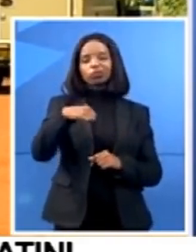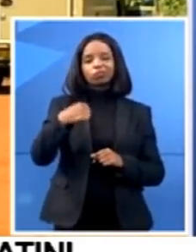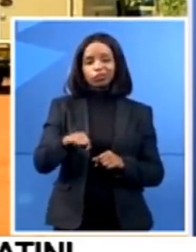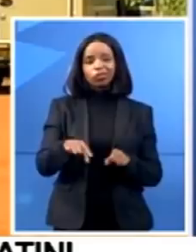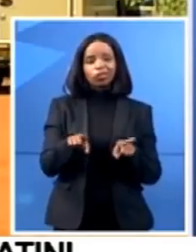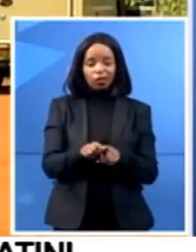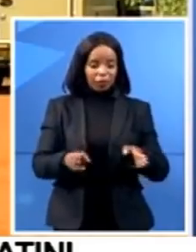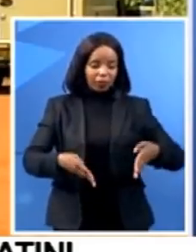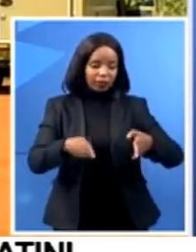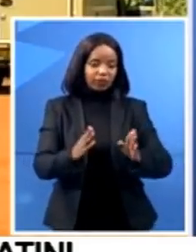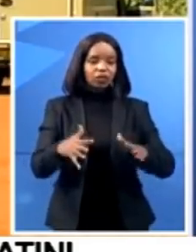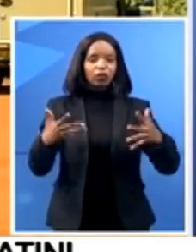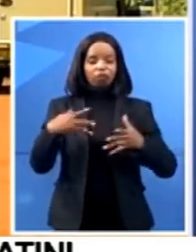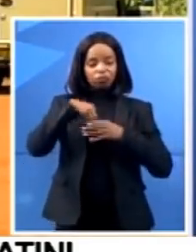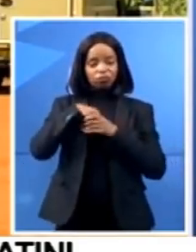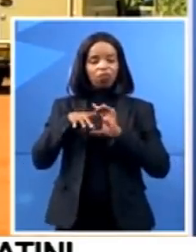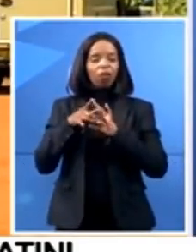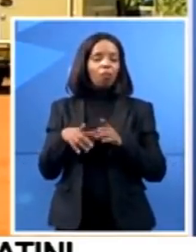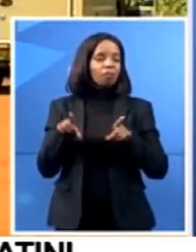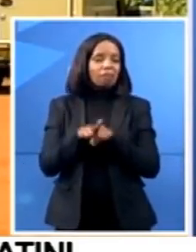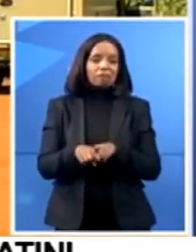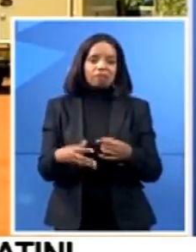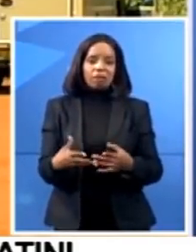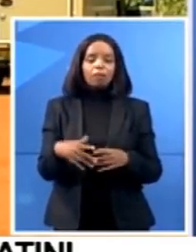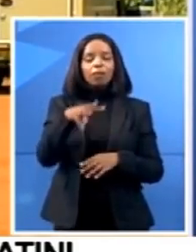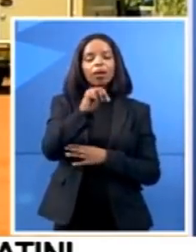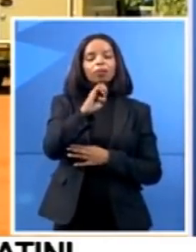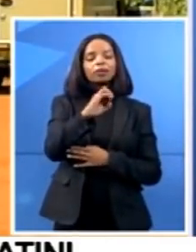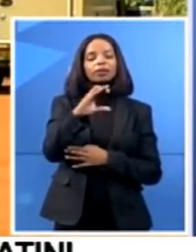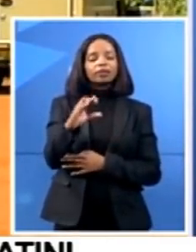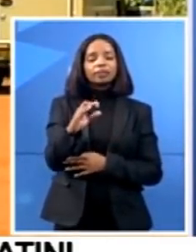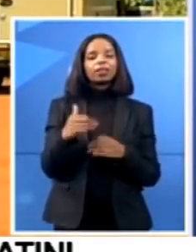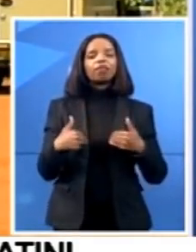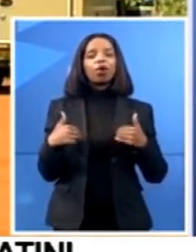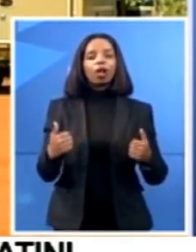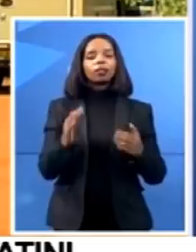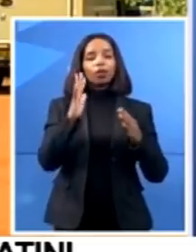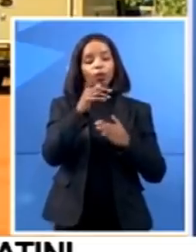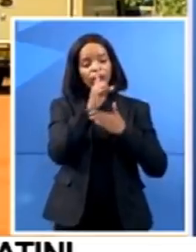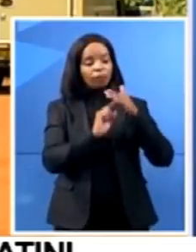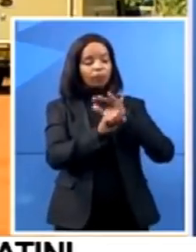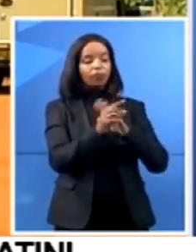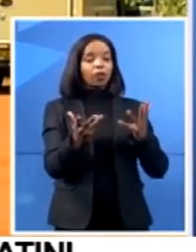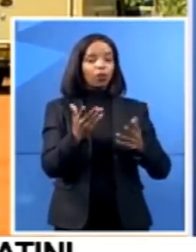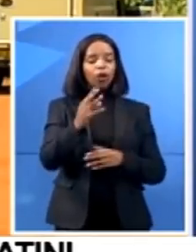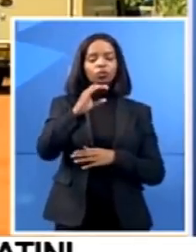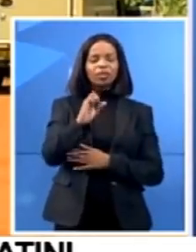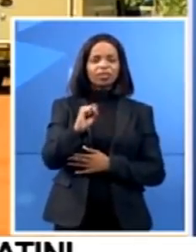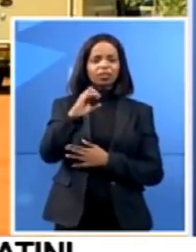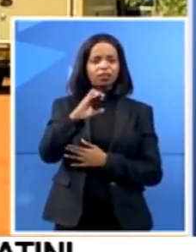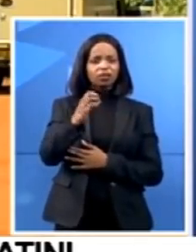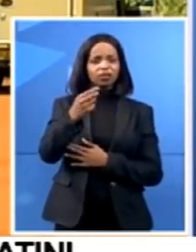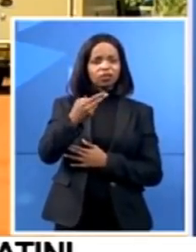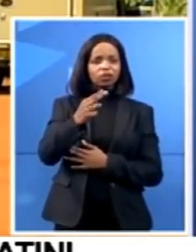MEC of health, Sasekana Manzini, will be visiting schoolman's dal to later today to actually screen the elderly that are going to be getting that that